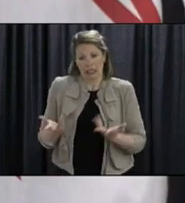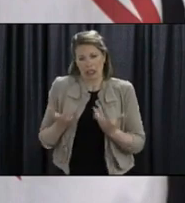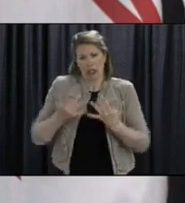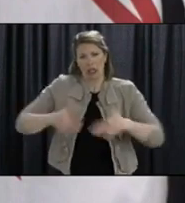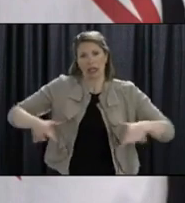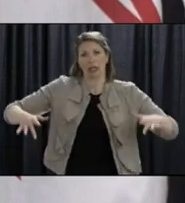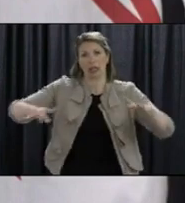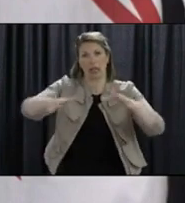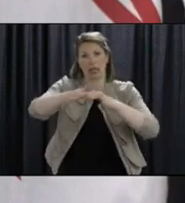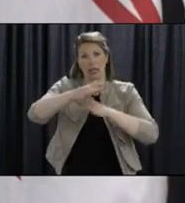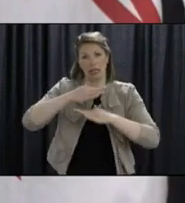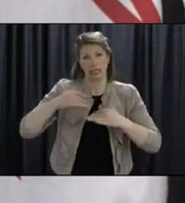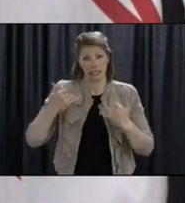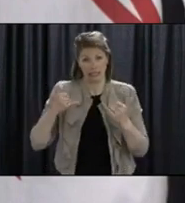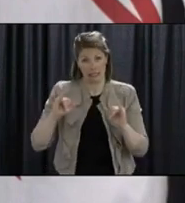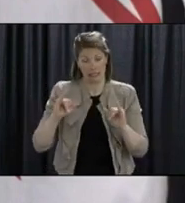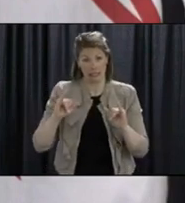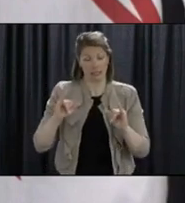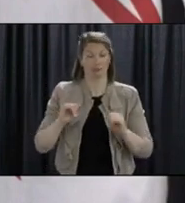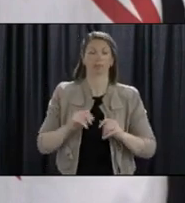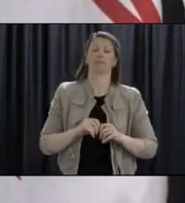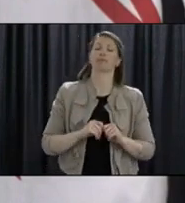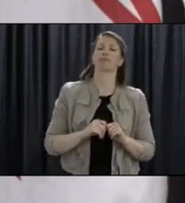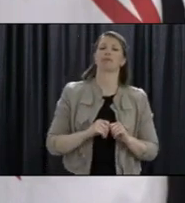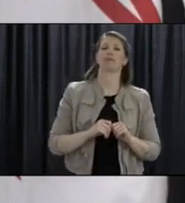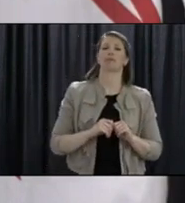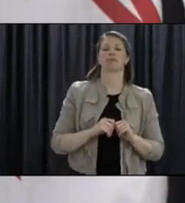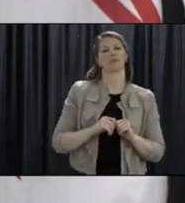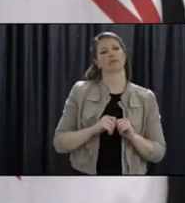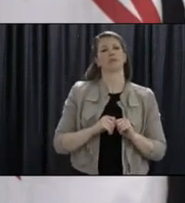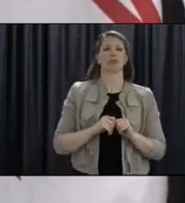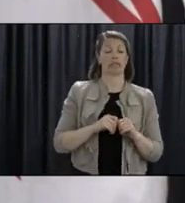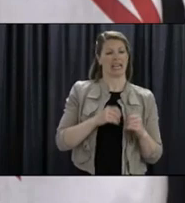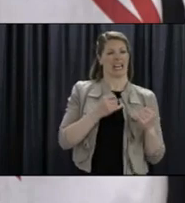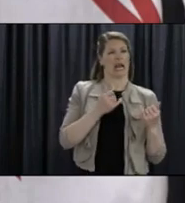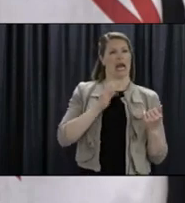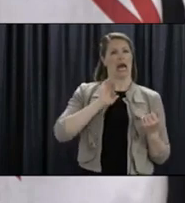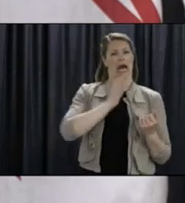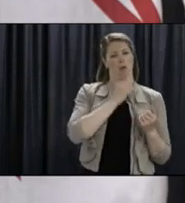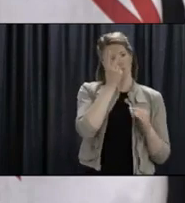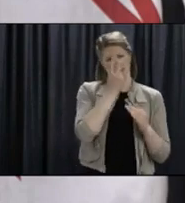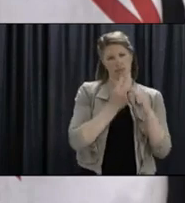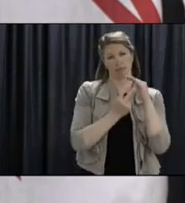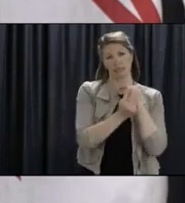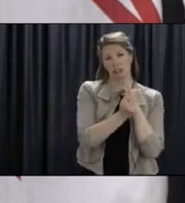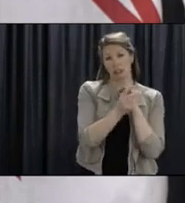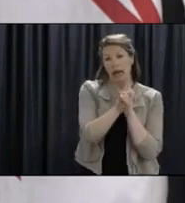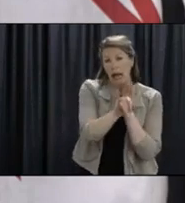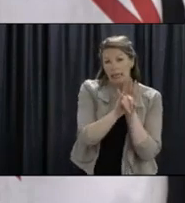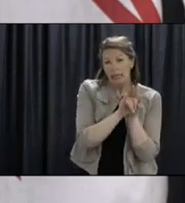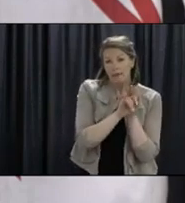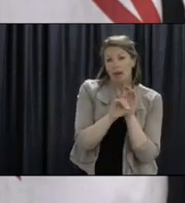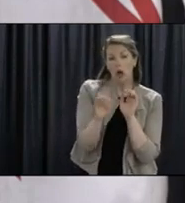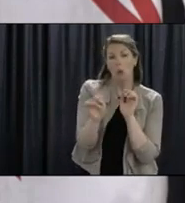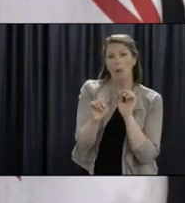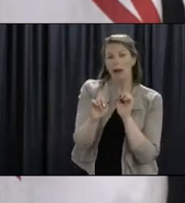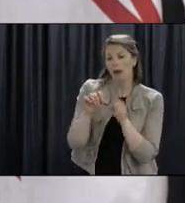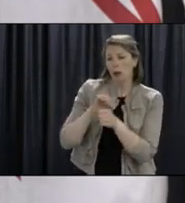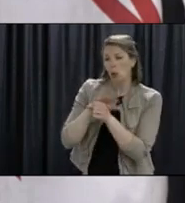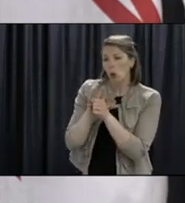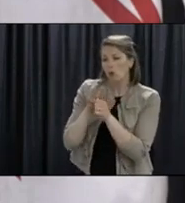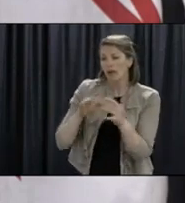don't necessarily reflect reality at times the way they are, the assumptions that are put in. And so when you use a